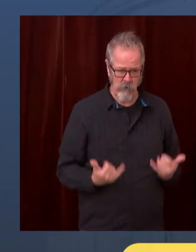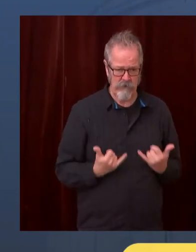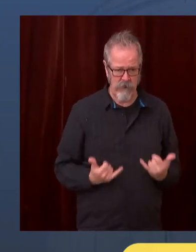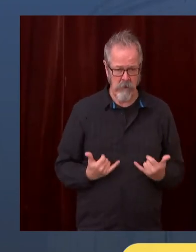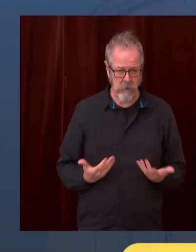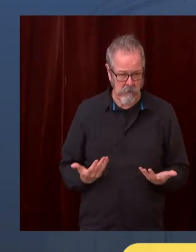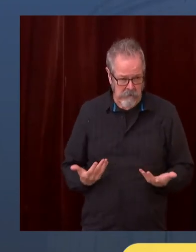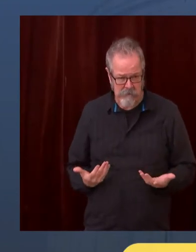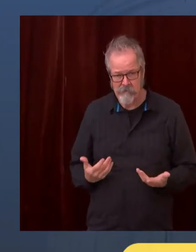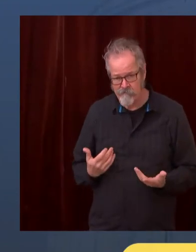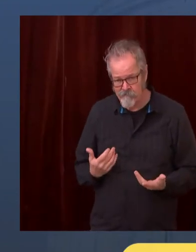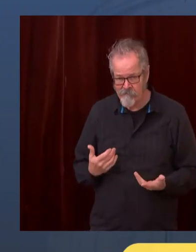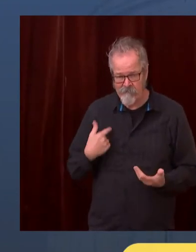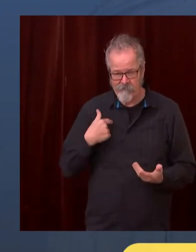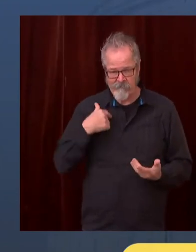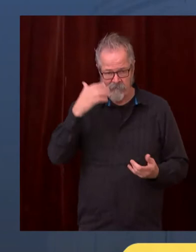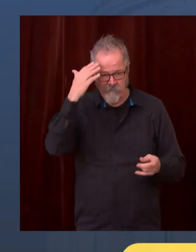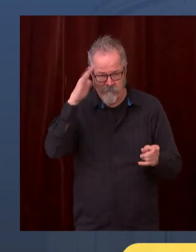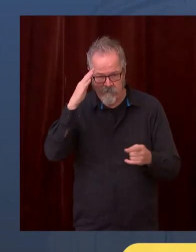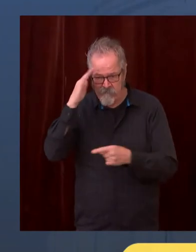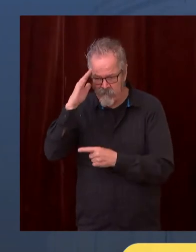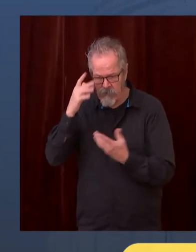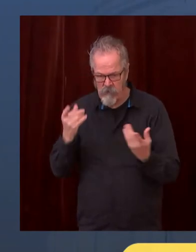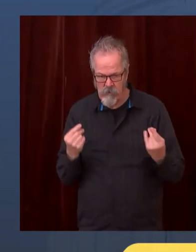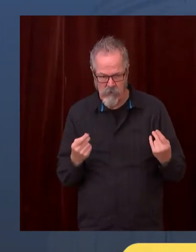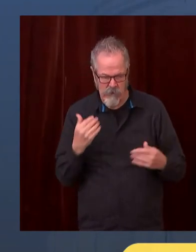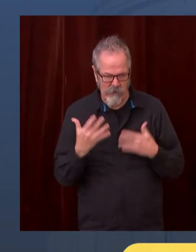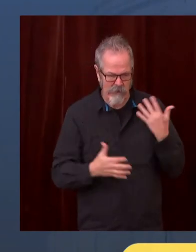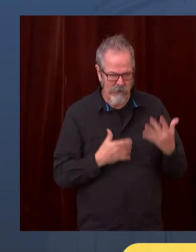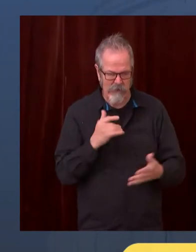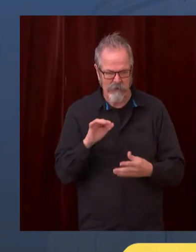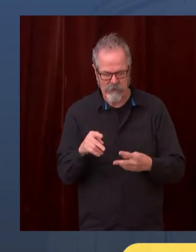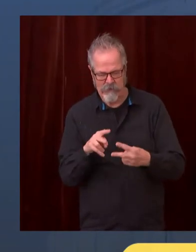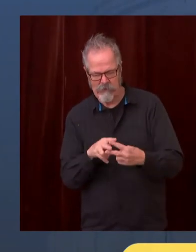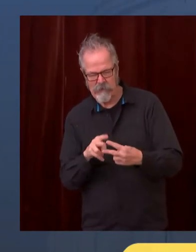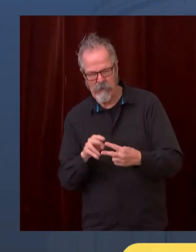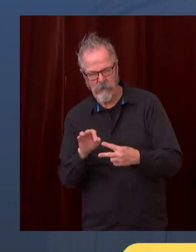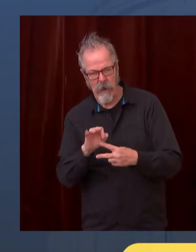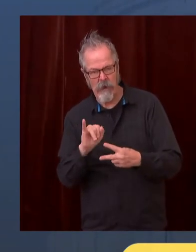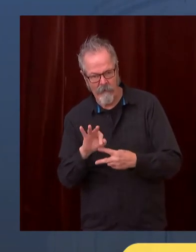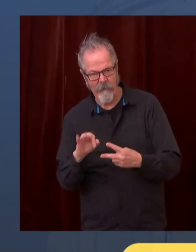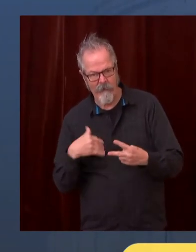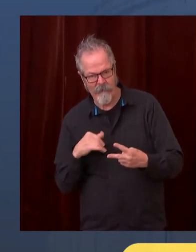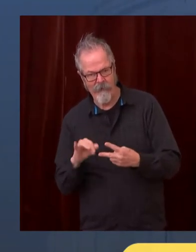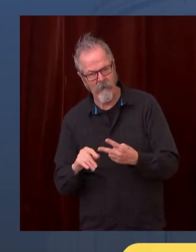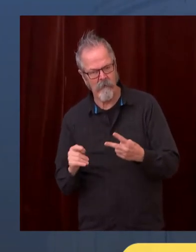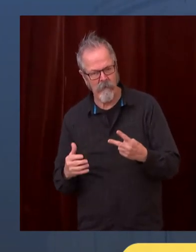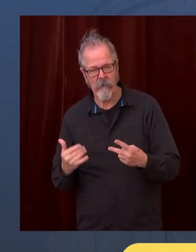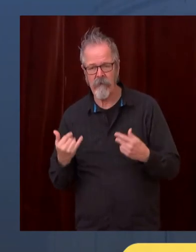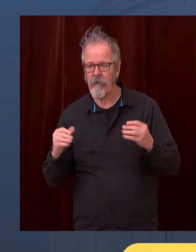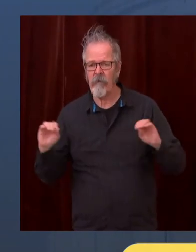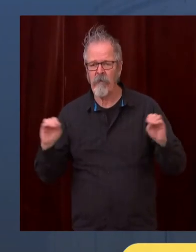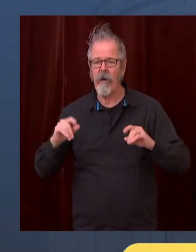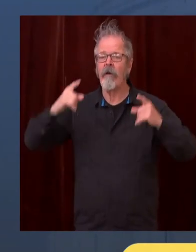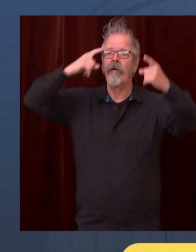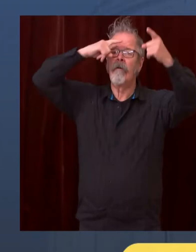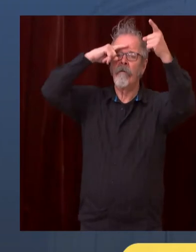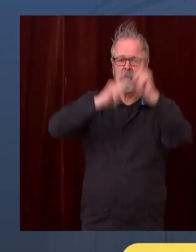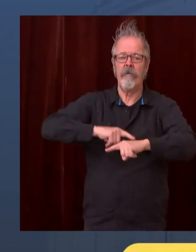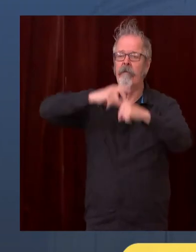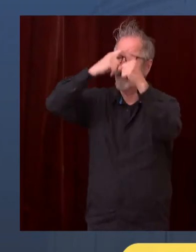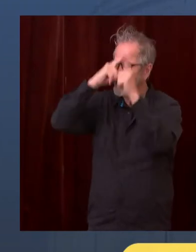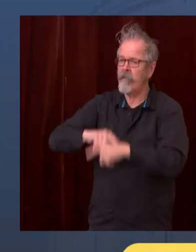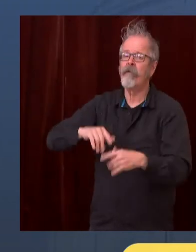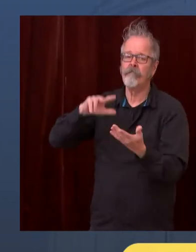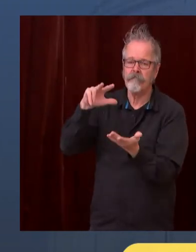even before January. Again, because of this hope that I believe is actually realistic that the federal government will